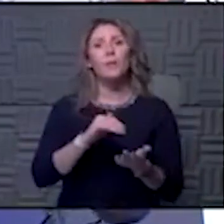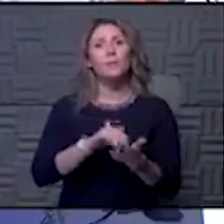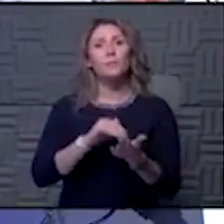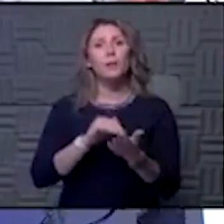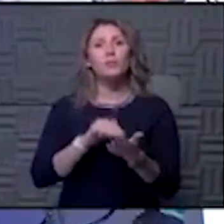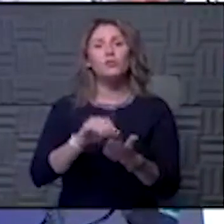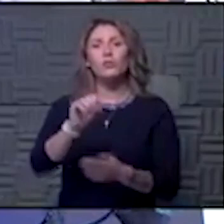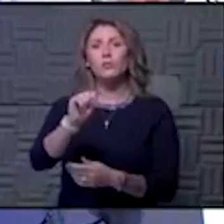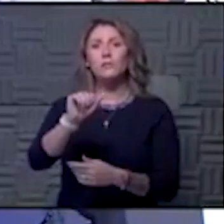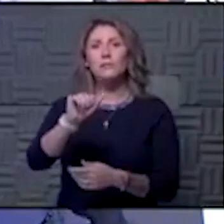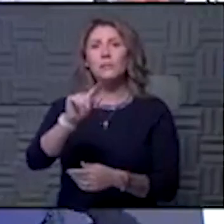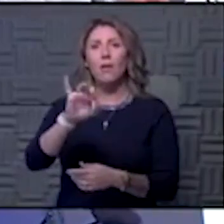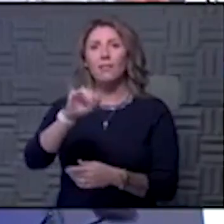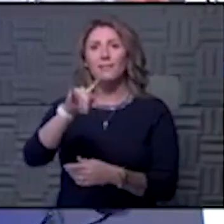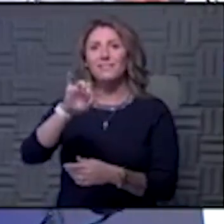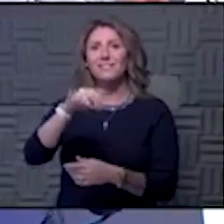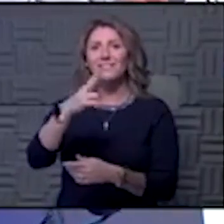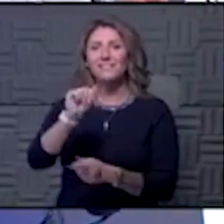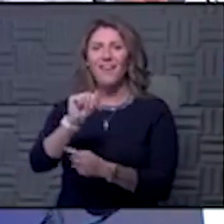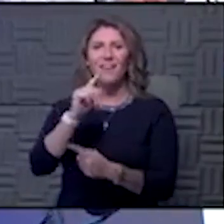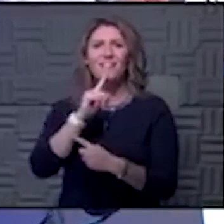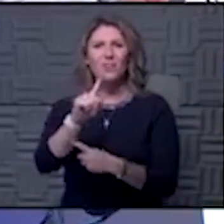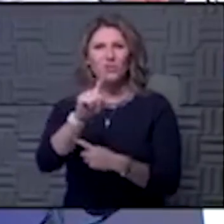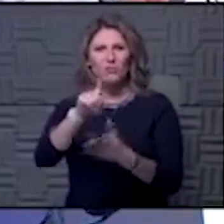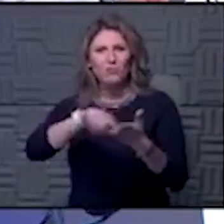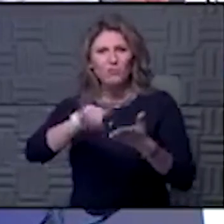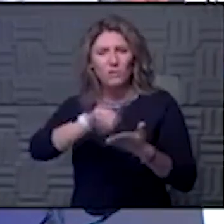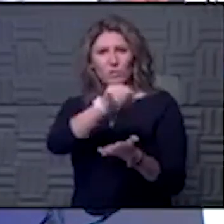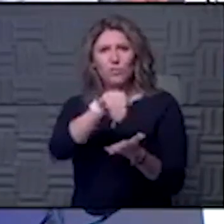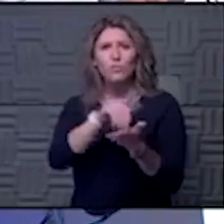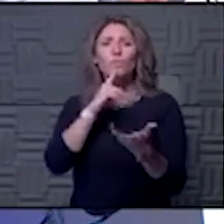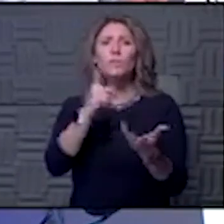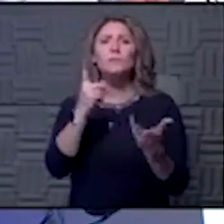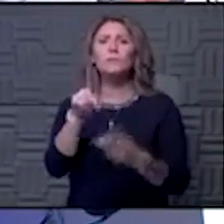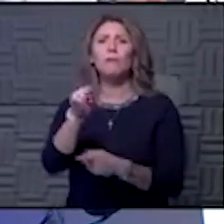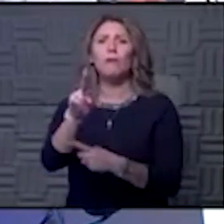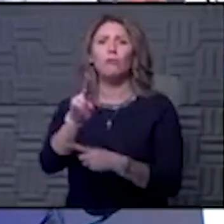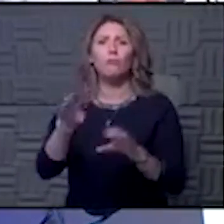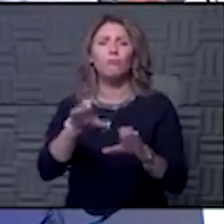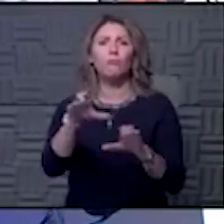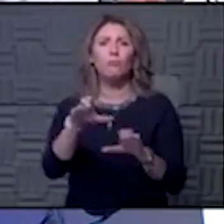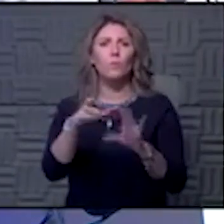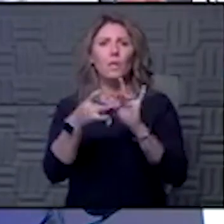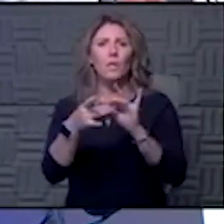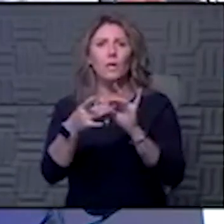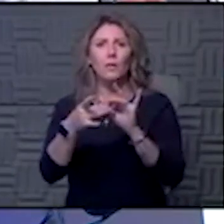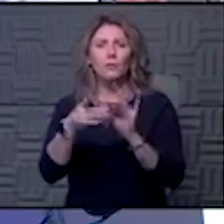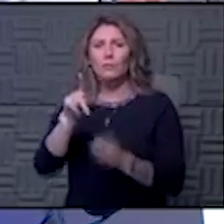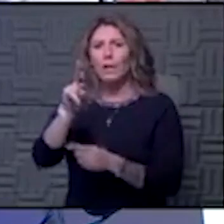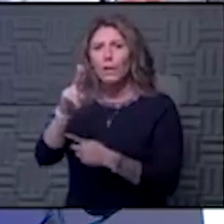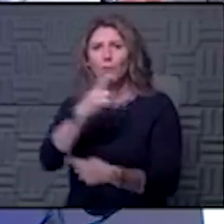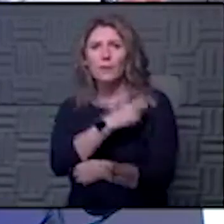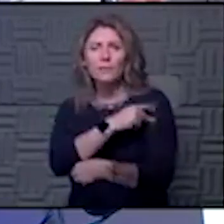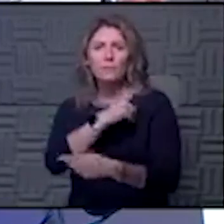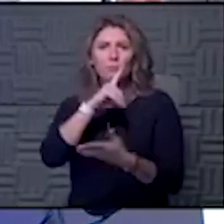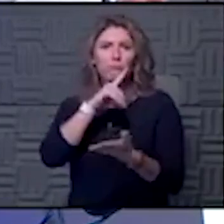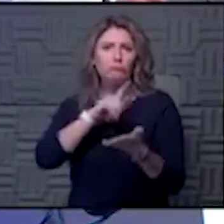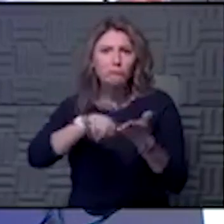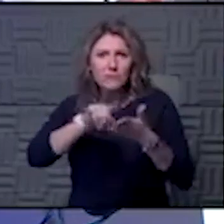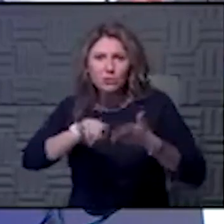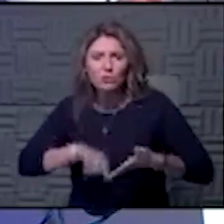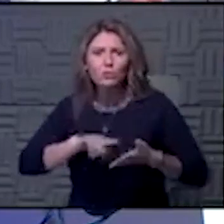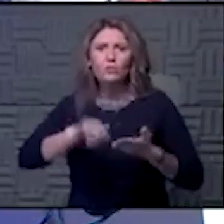in your role as vice chancellor of research, et cetera, talk to us a little bit about what KU's got going on for COVID research. What's going on in the community as far as